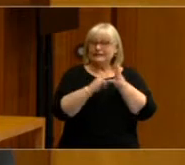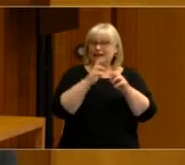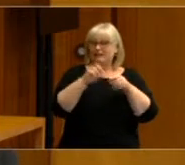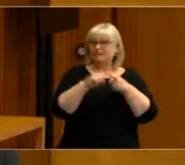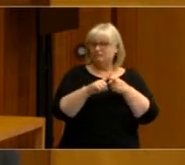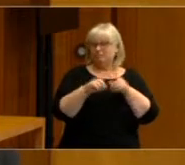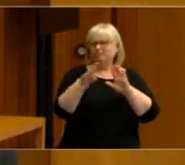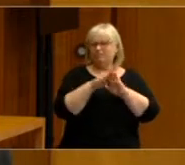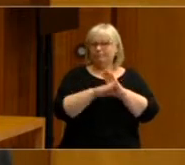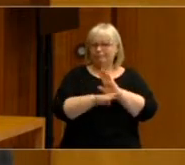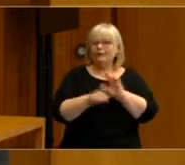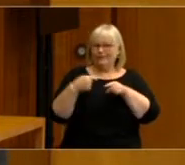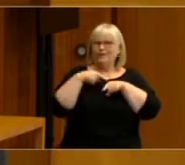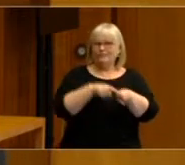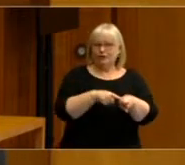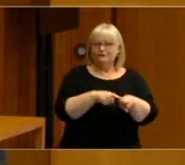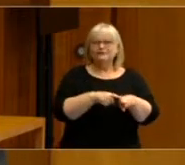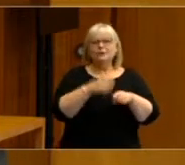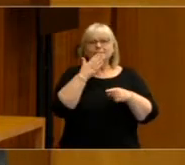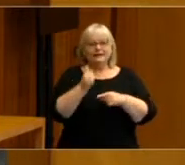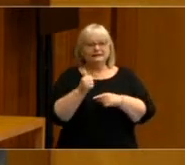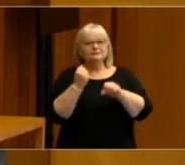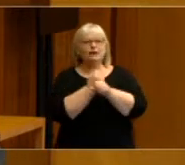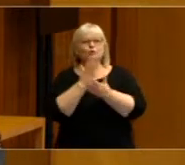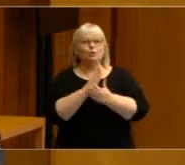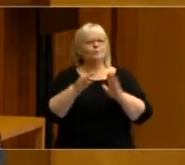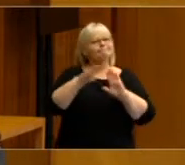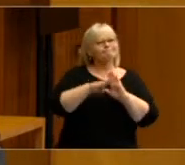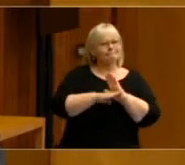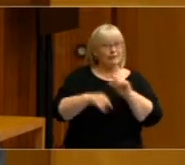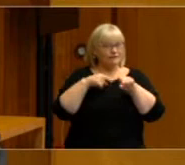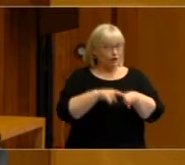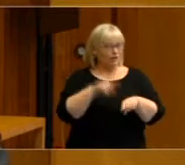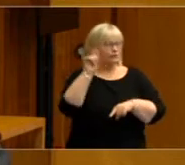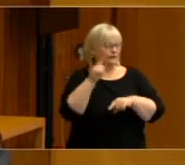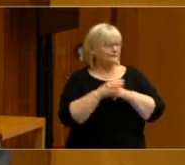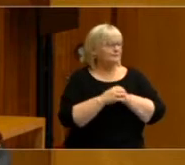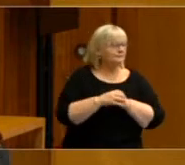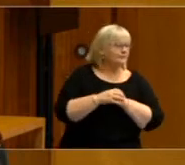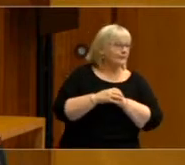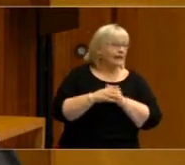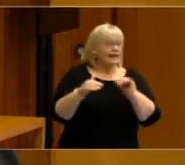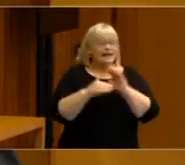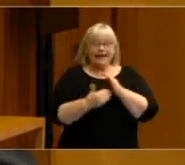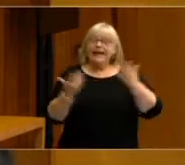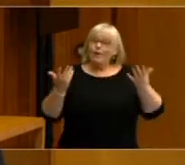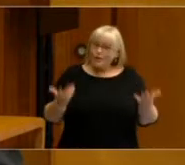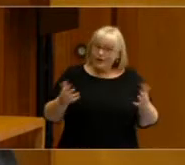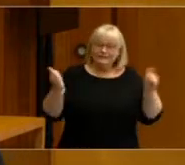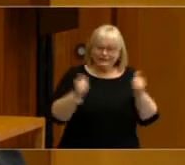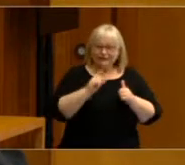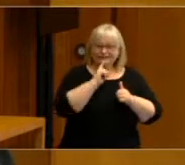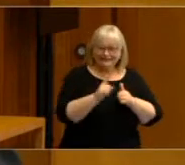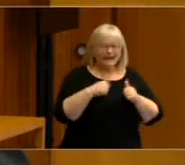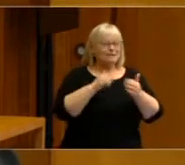in place for this event and I remind you just to take the usual COVID precautions while you're in Parliament House today. Now with all of that being said, I am